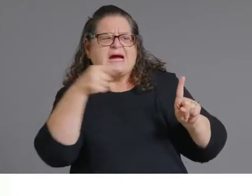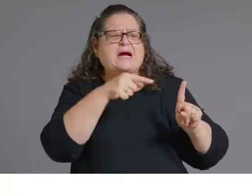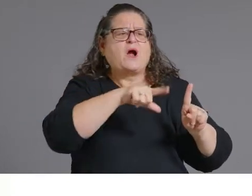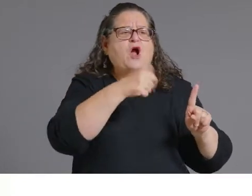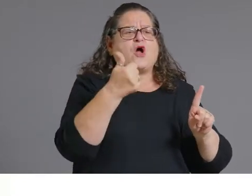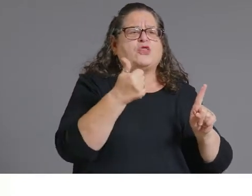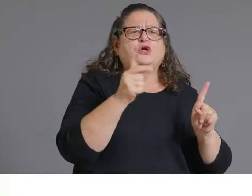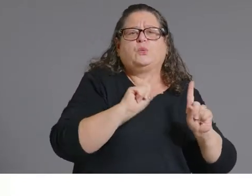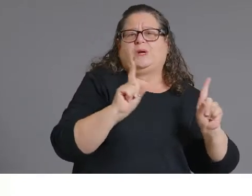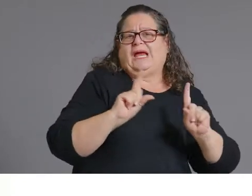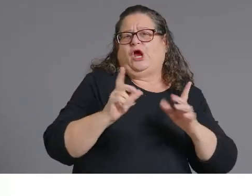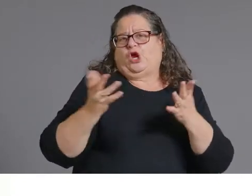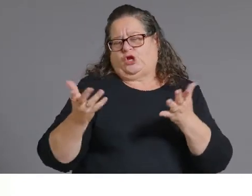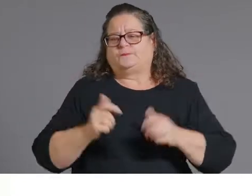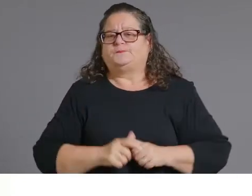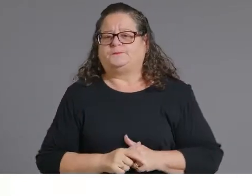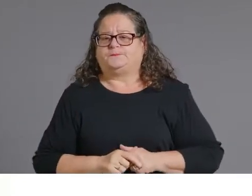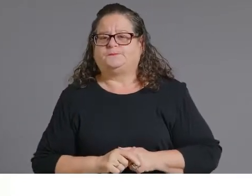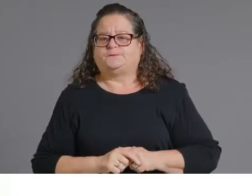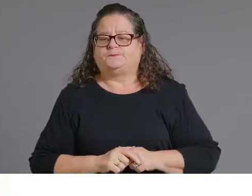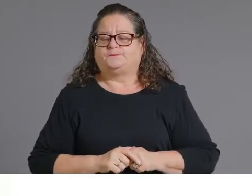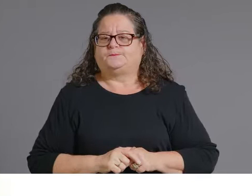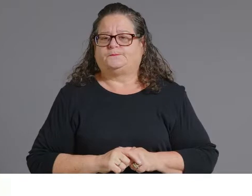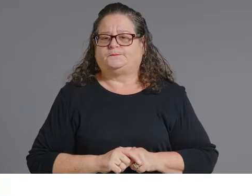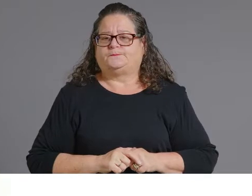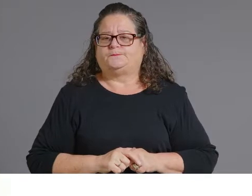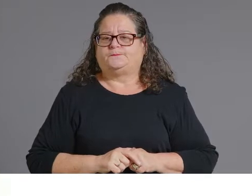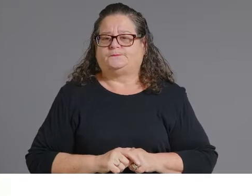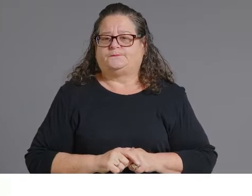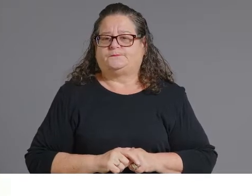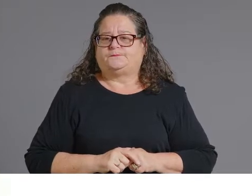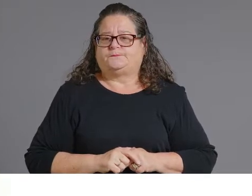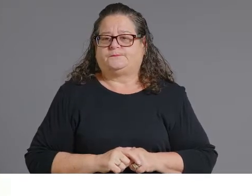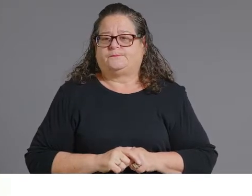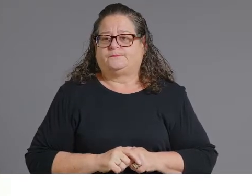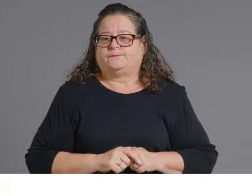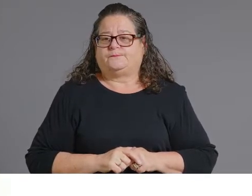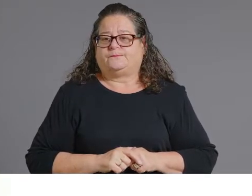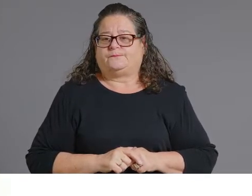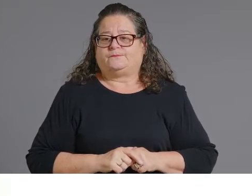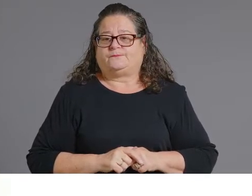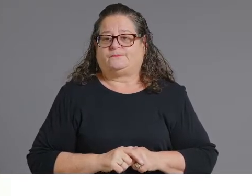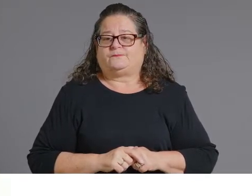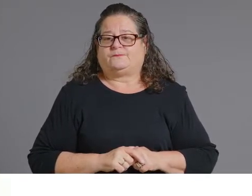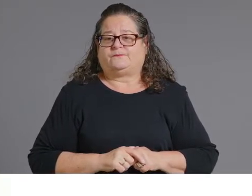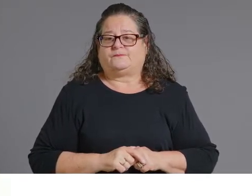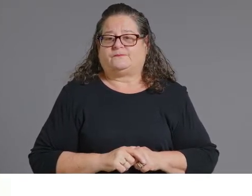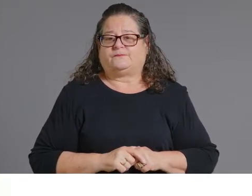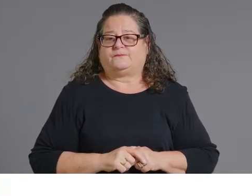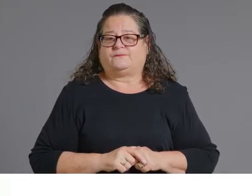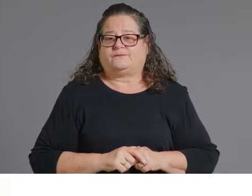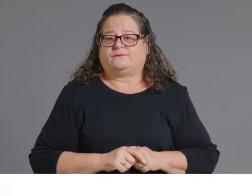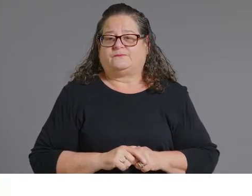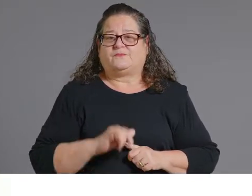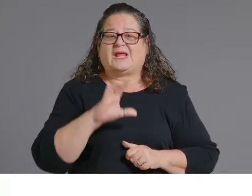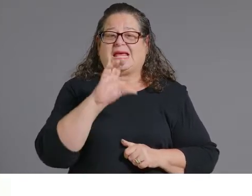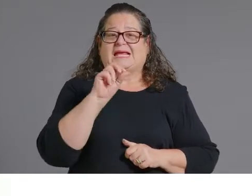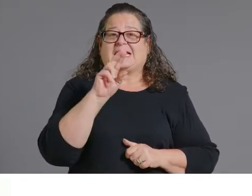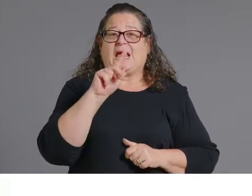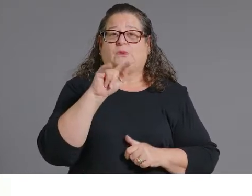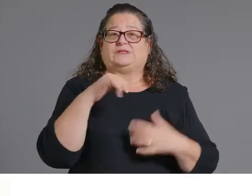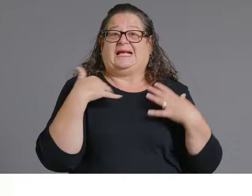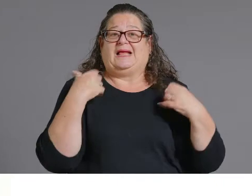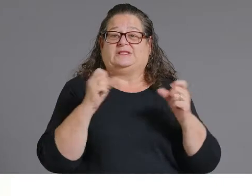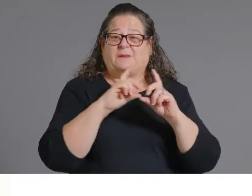So in addition to the efforts by our local and county health departments and community groups, we are